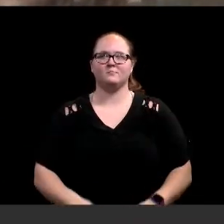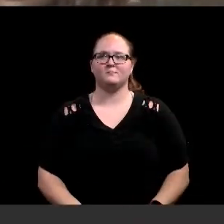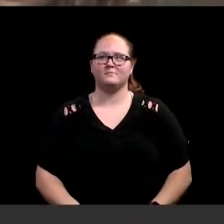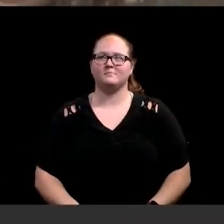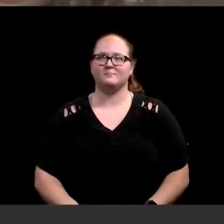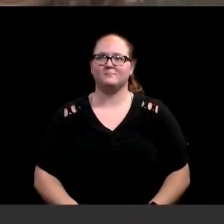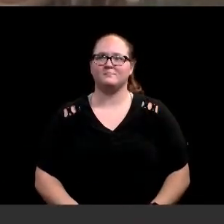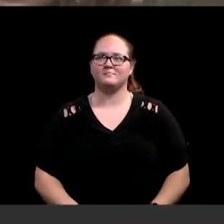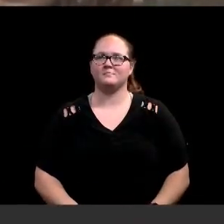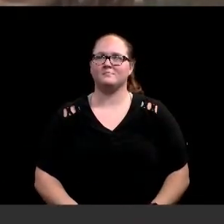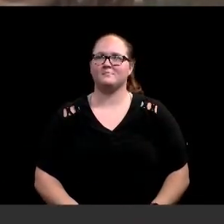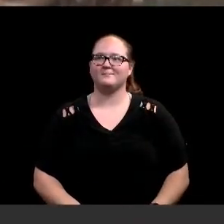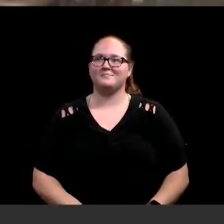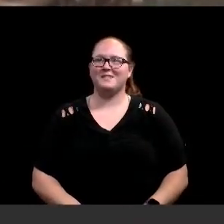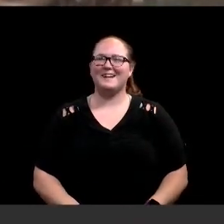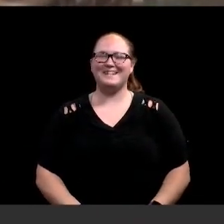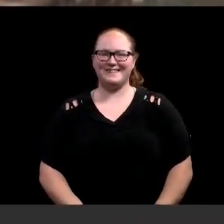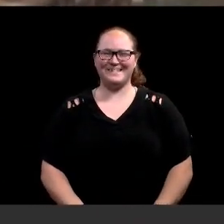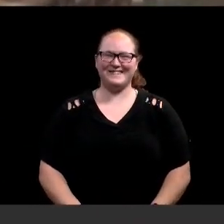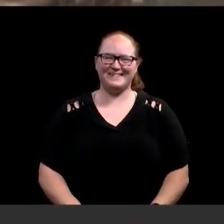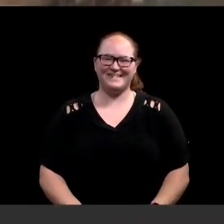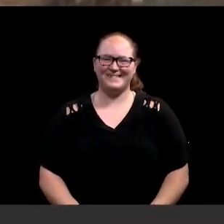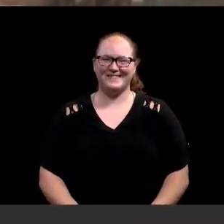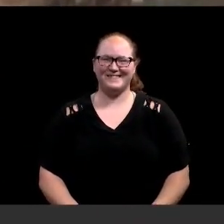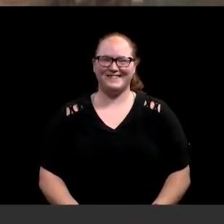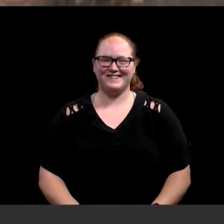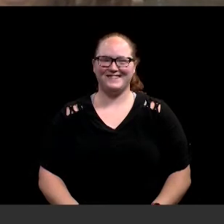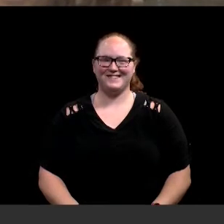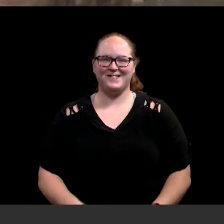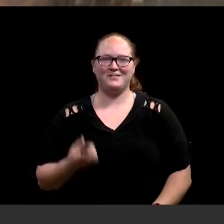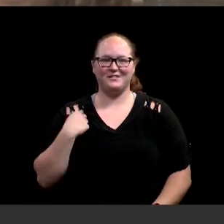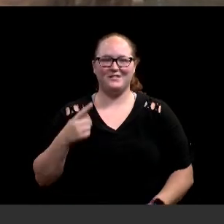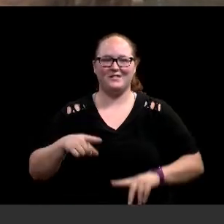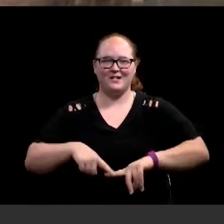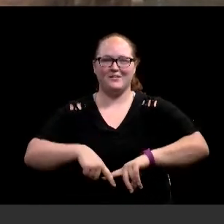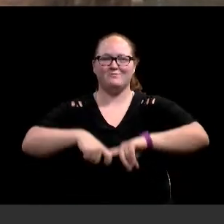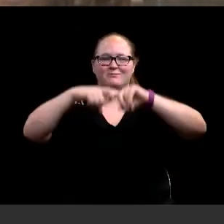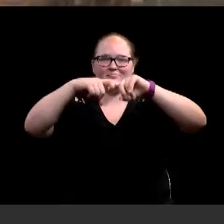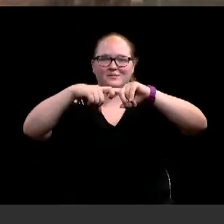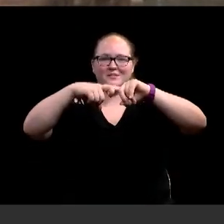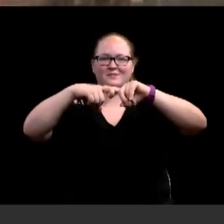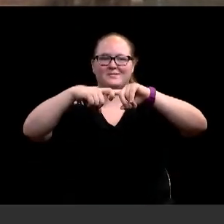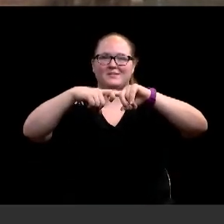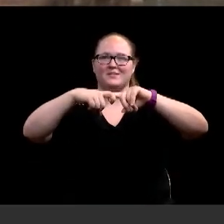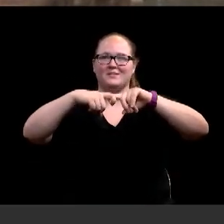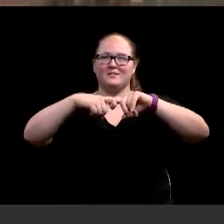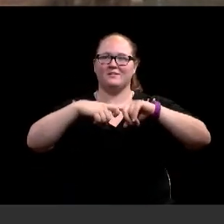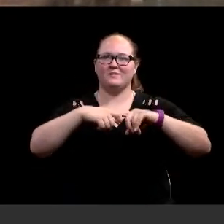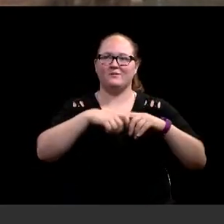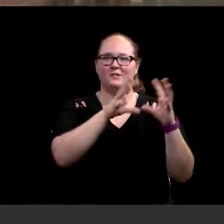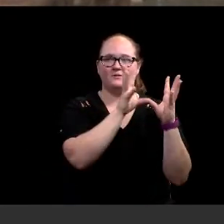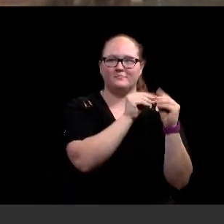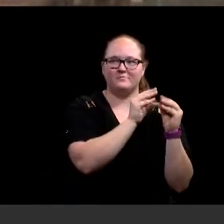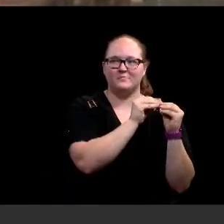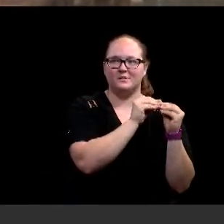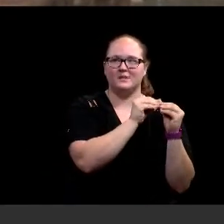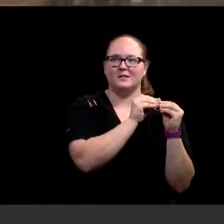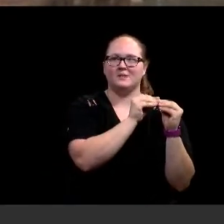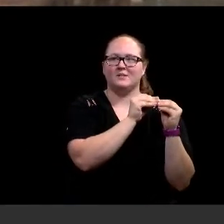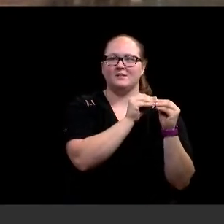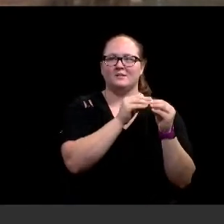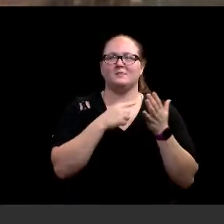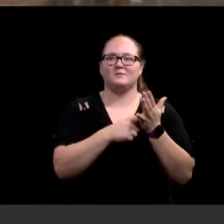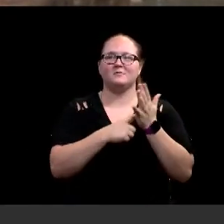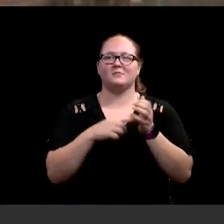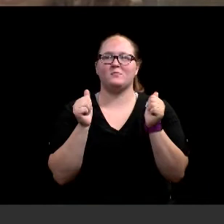All right, we will now recess the meeting for executive session for a briefing by the city's attorney on items on the agenda at 2.01 p